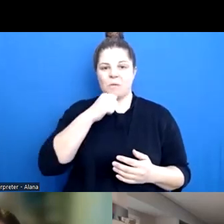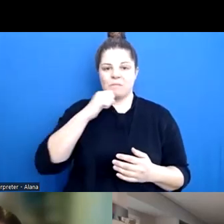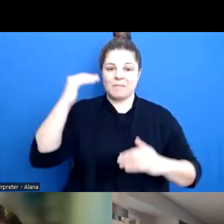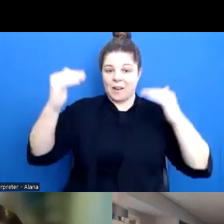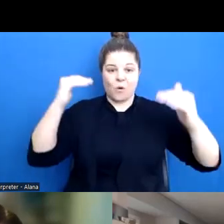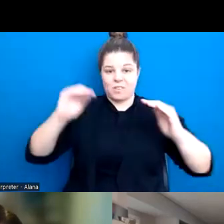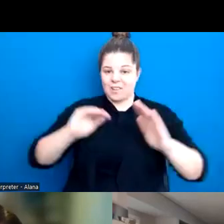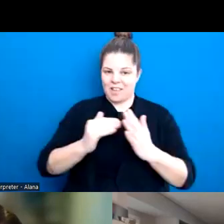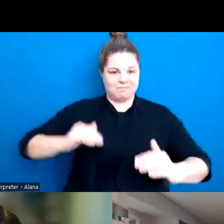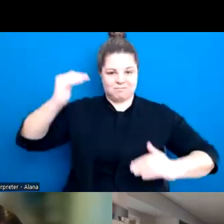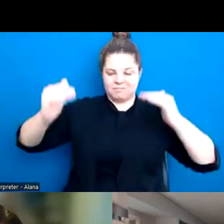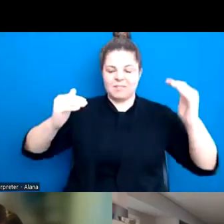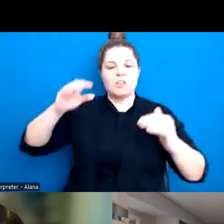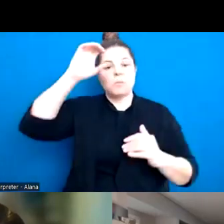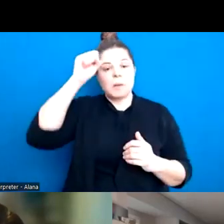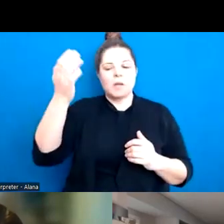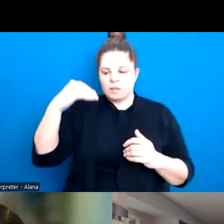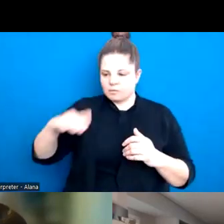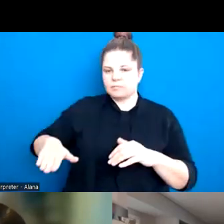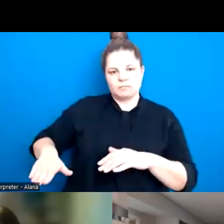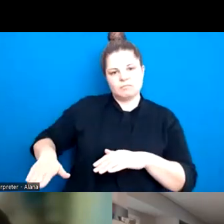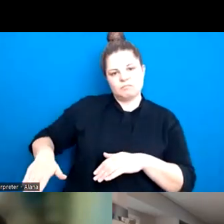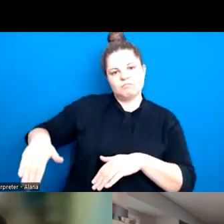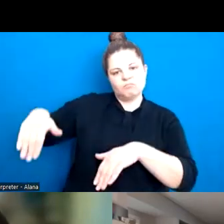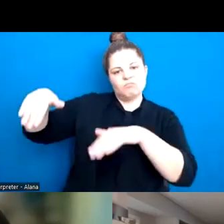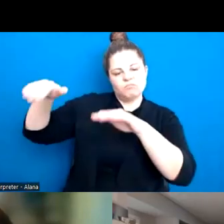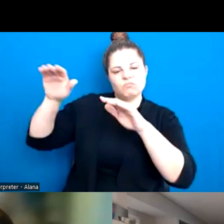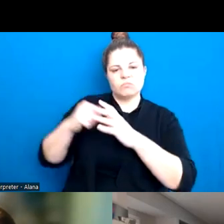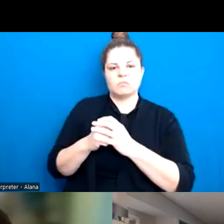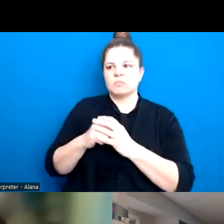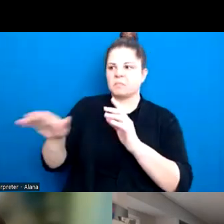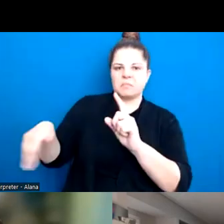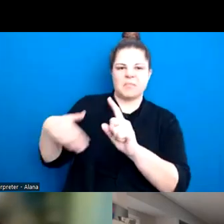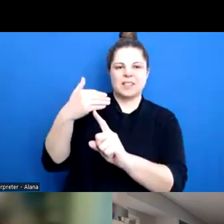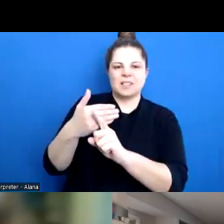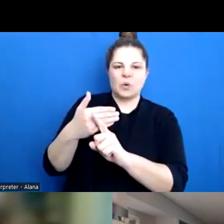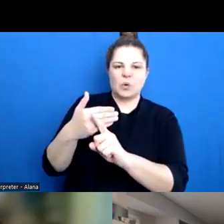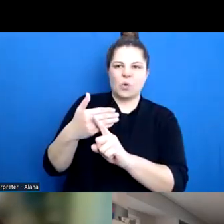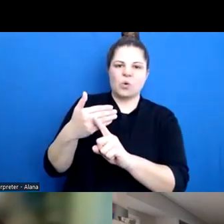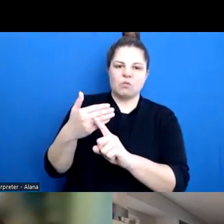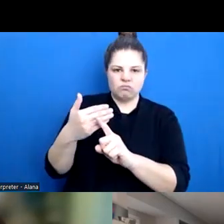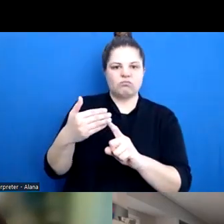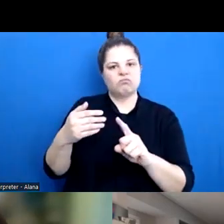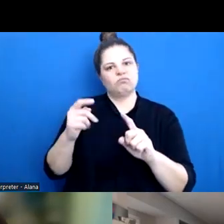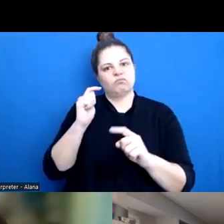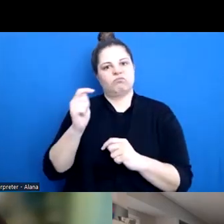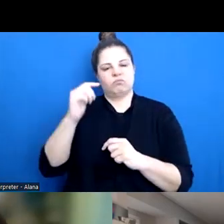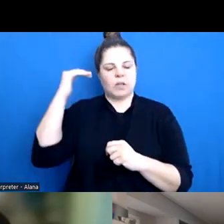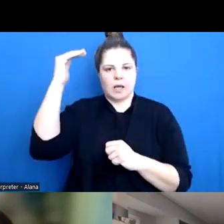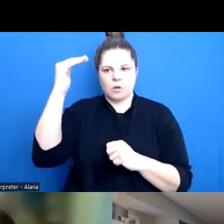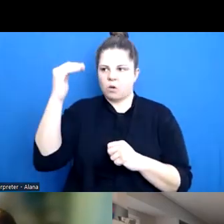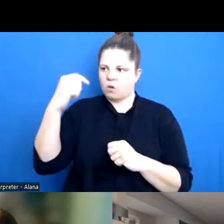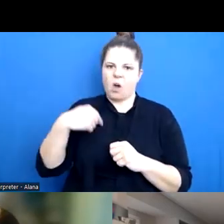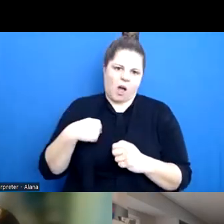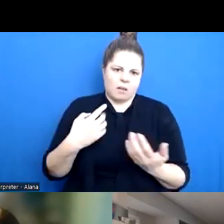when they were growing up from infancy right through to their early adulthood, I did have power